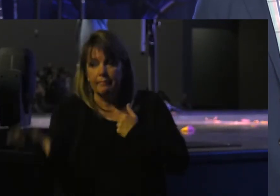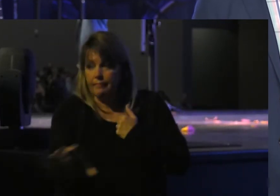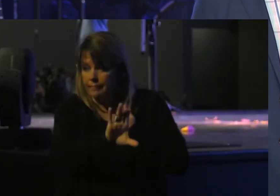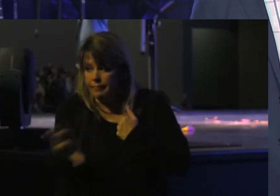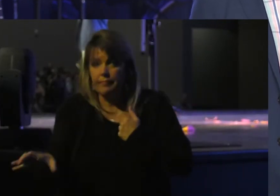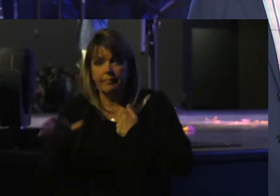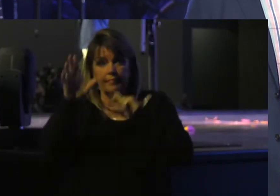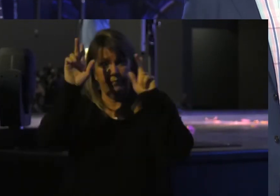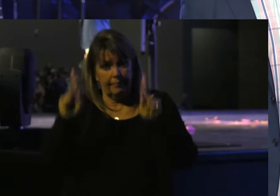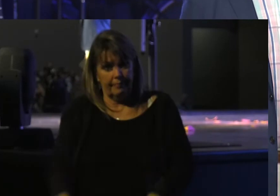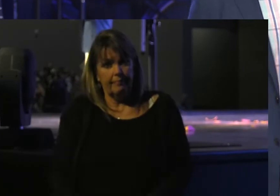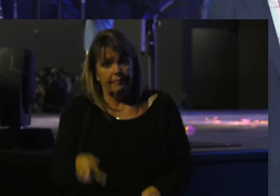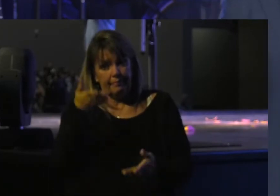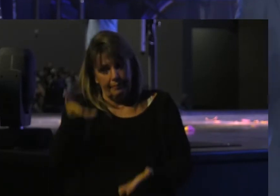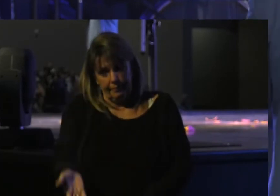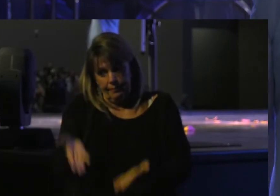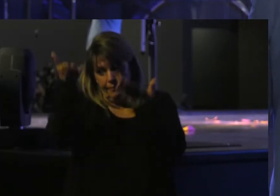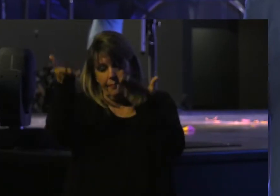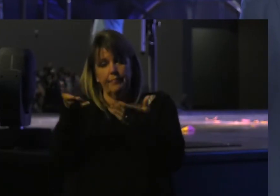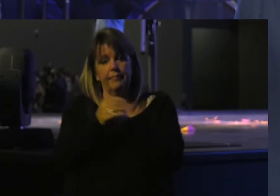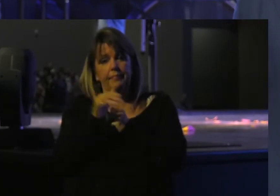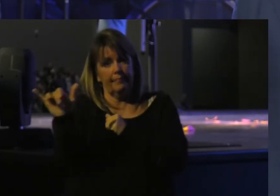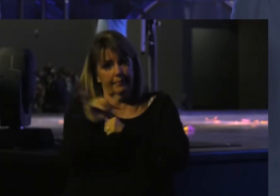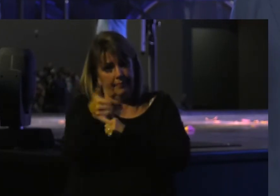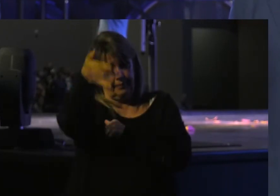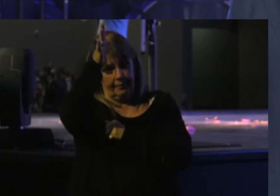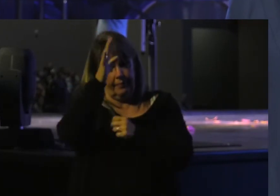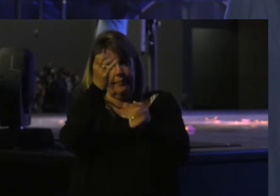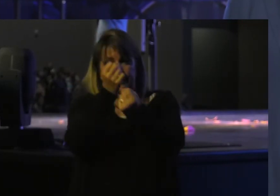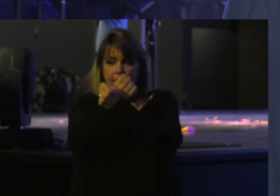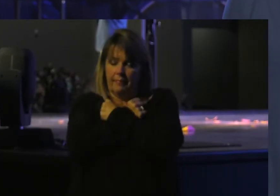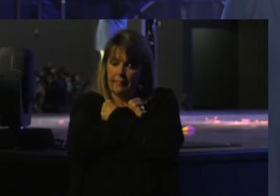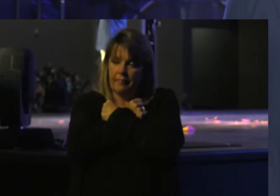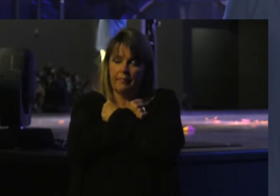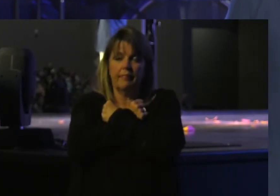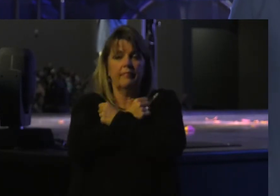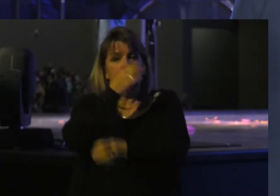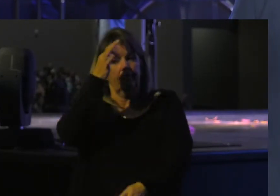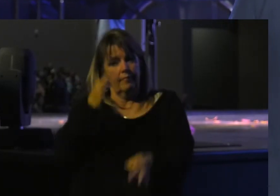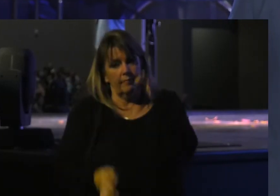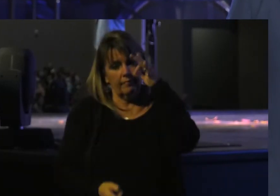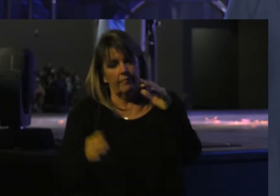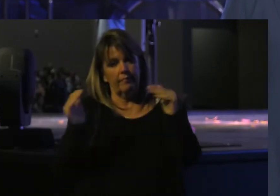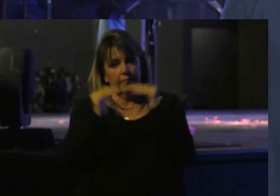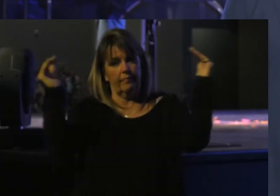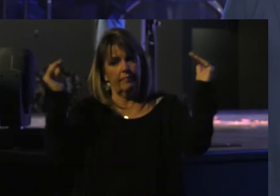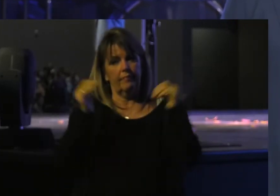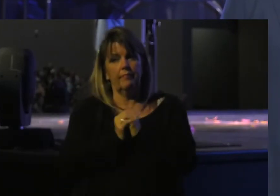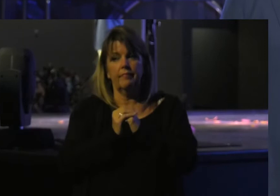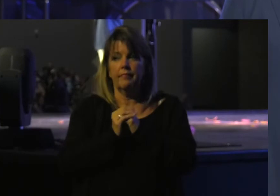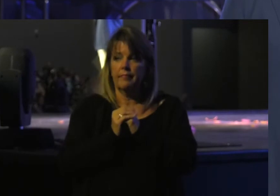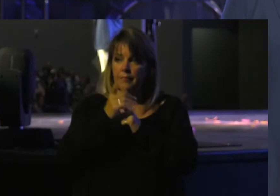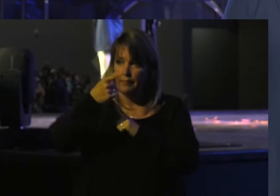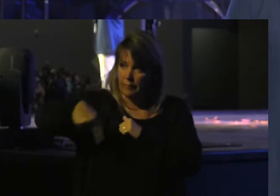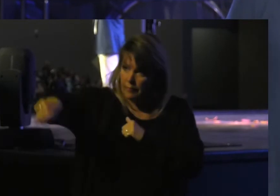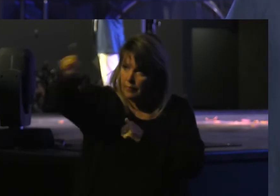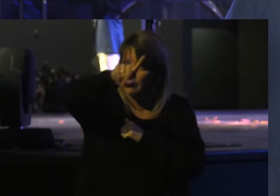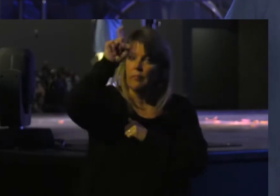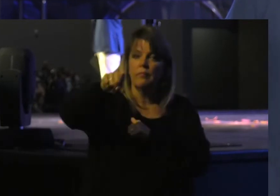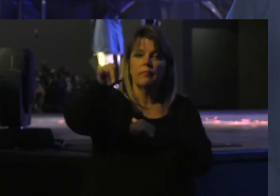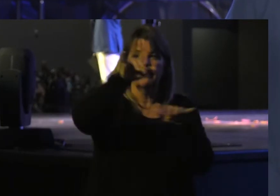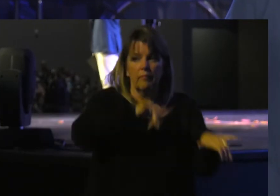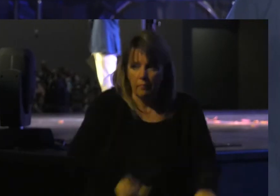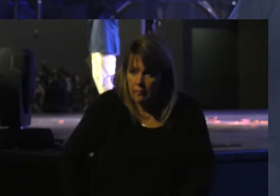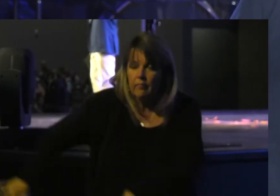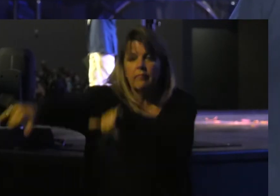Person Then just As God Loves Justice So Should You